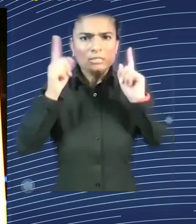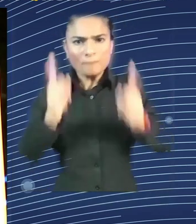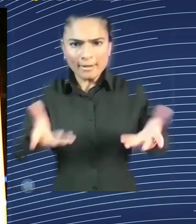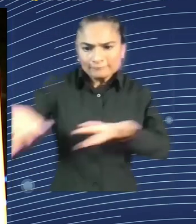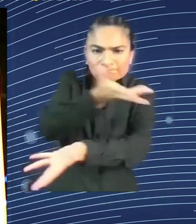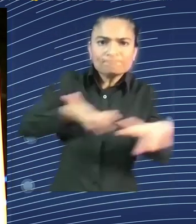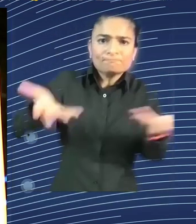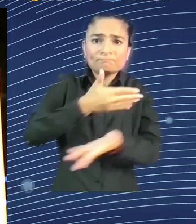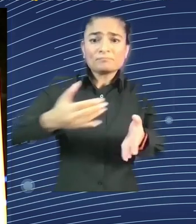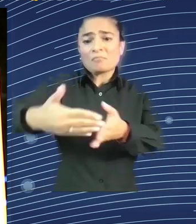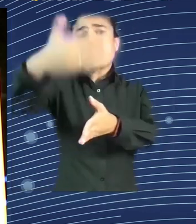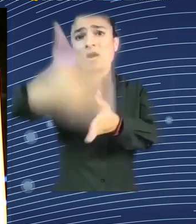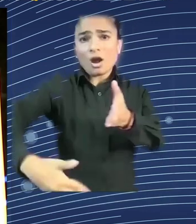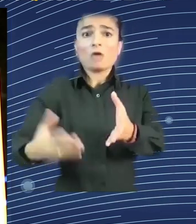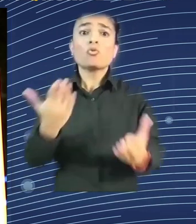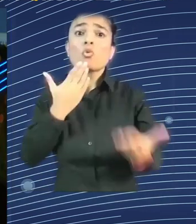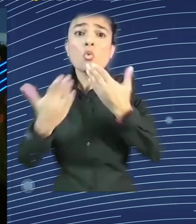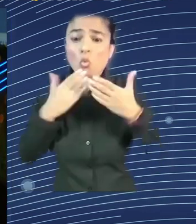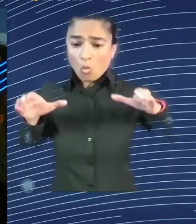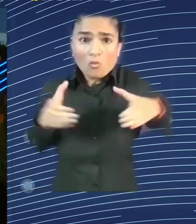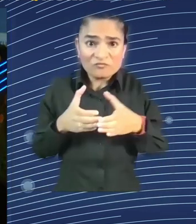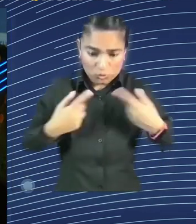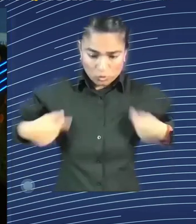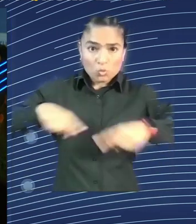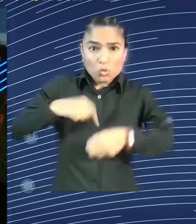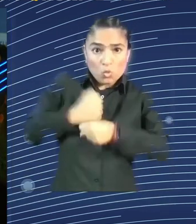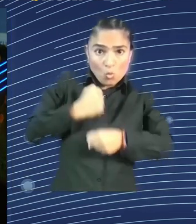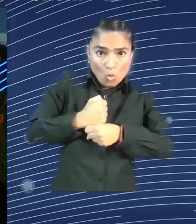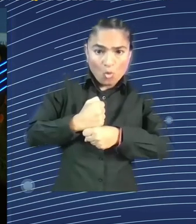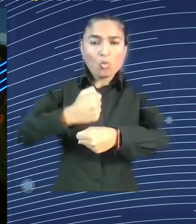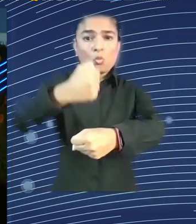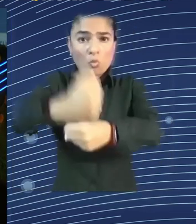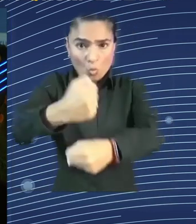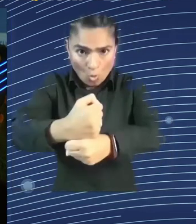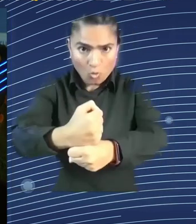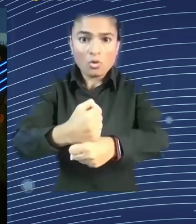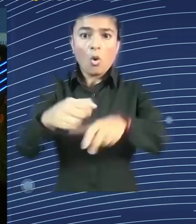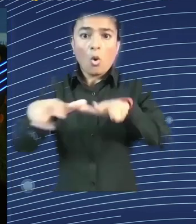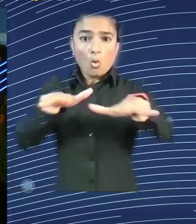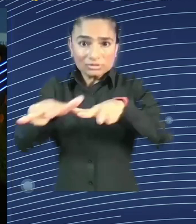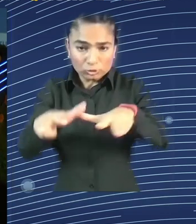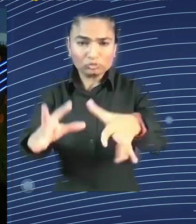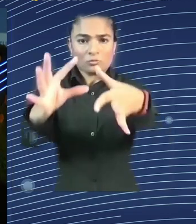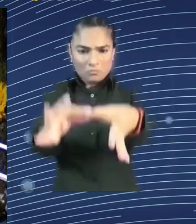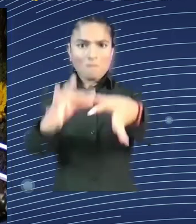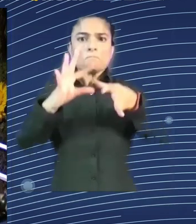work organization at ILO level. Excellent. Indeed, very important contribution. Let's move to this side of the room, perhaps.